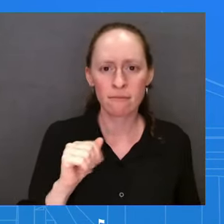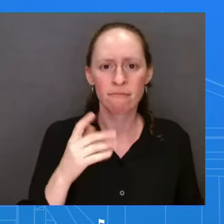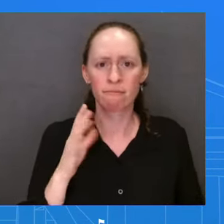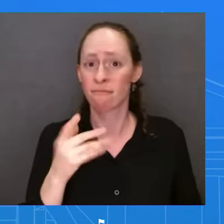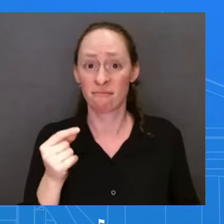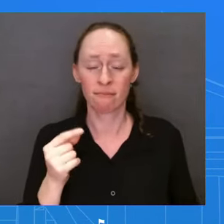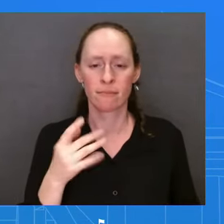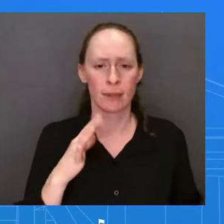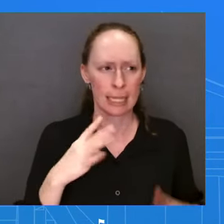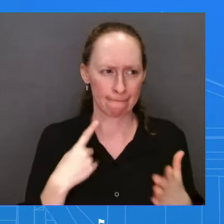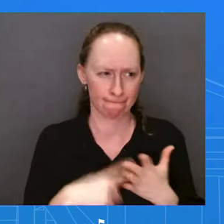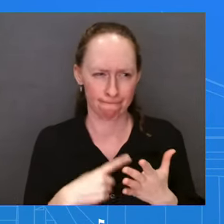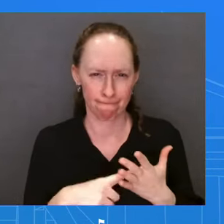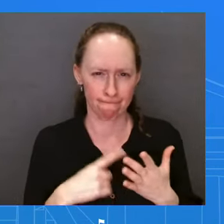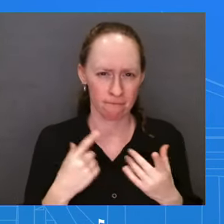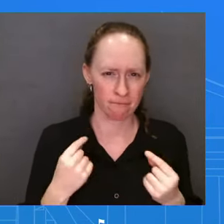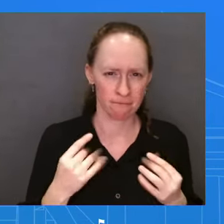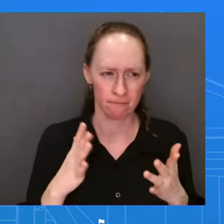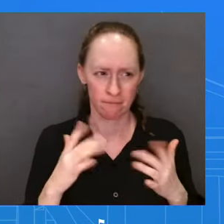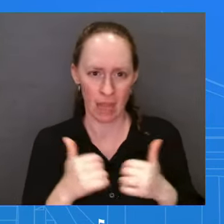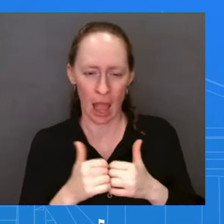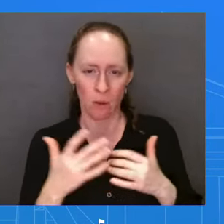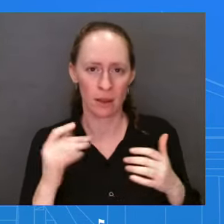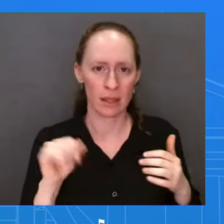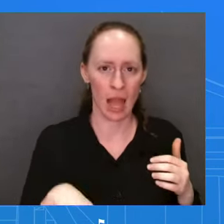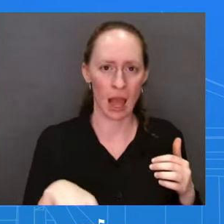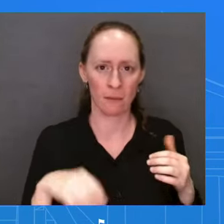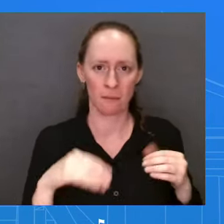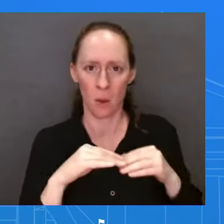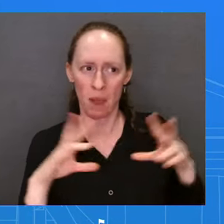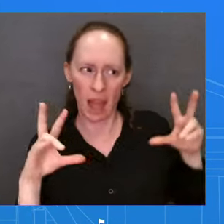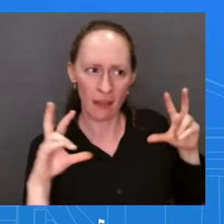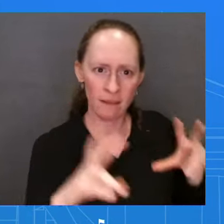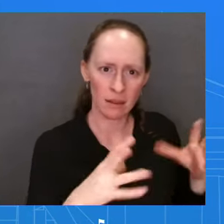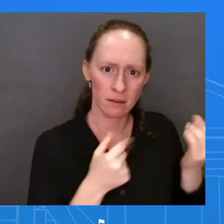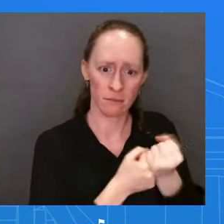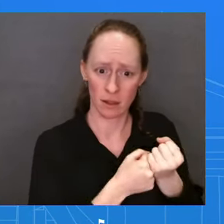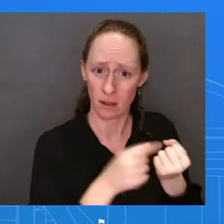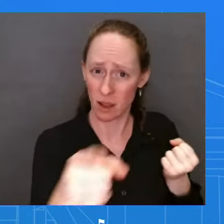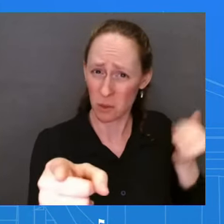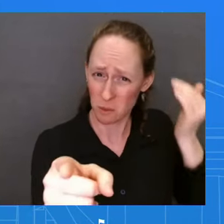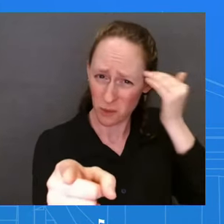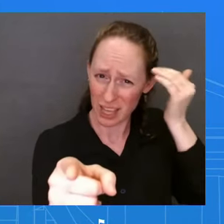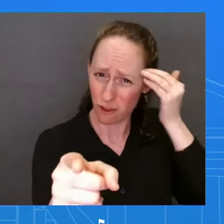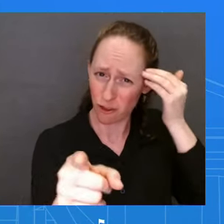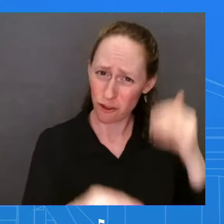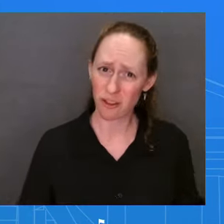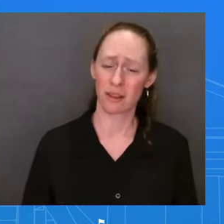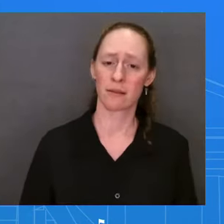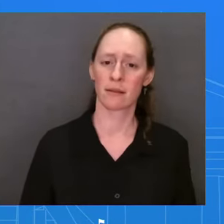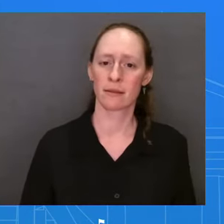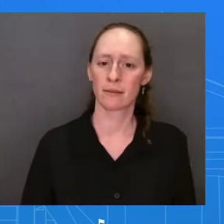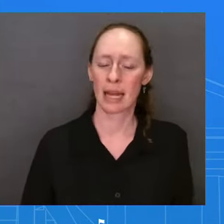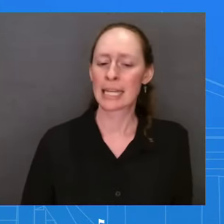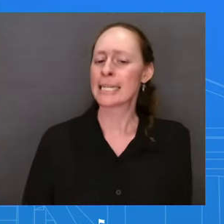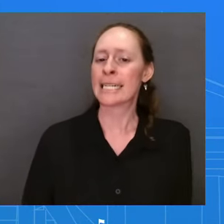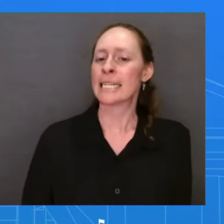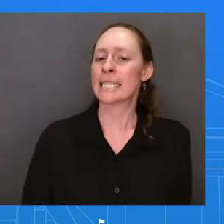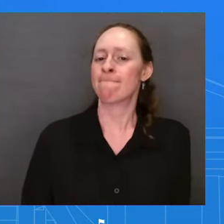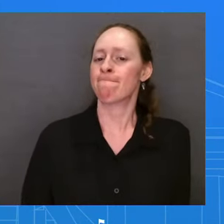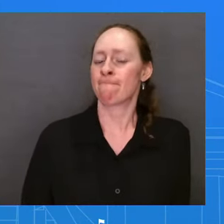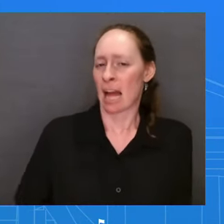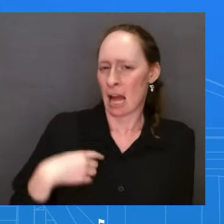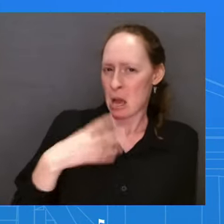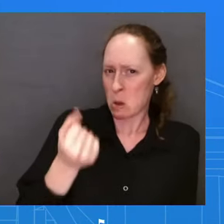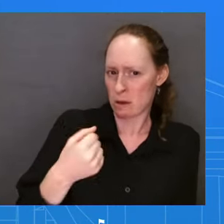watching this? Do you have anything on this? This is not something I need to take this one back and see what my NSC colleagues might have to say about